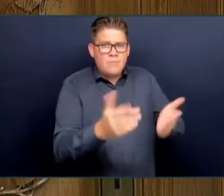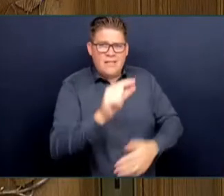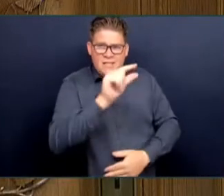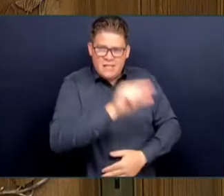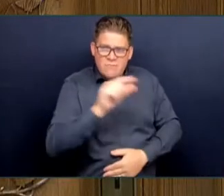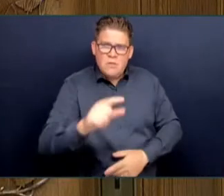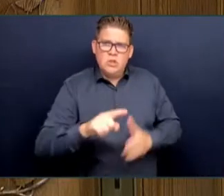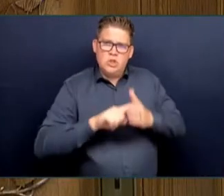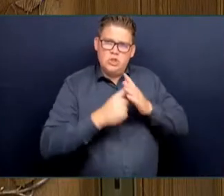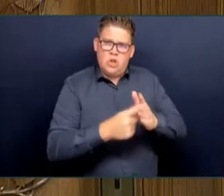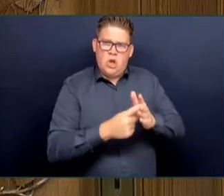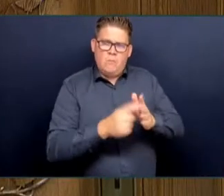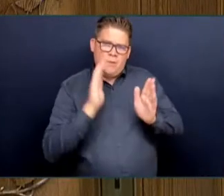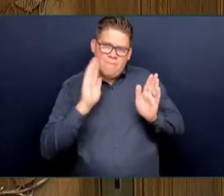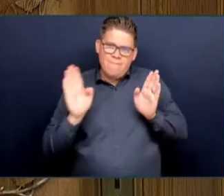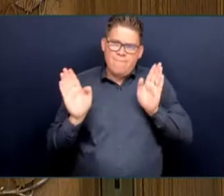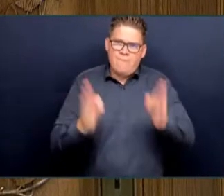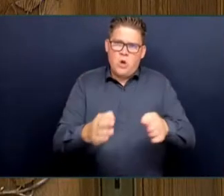of Environment.